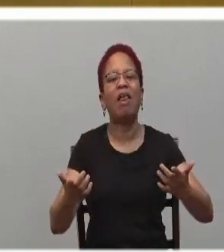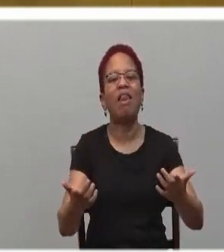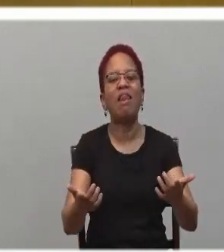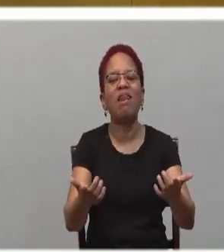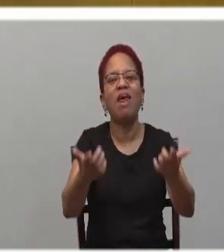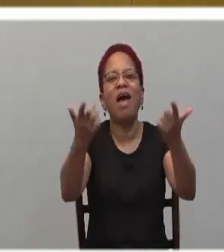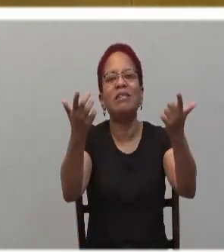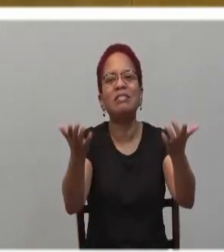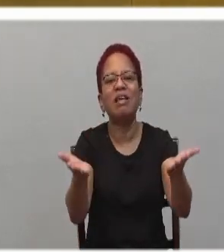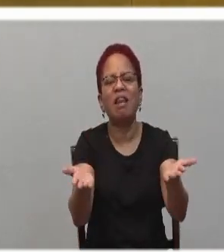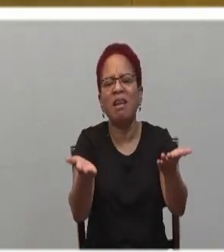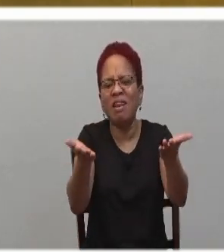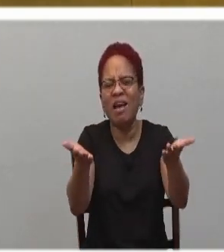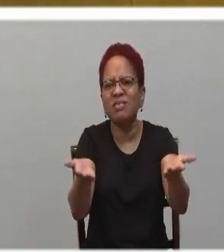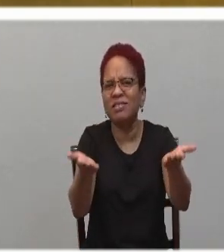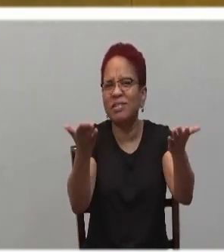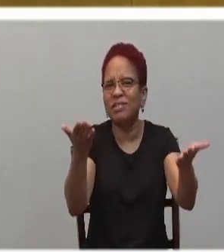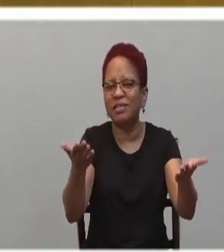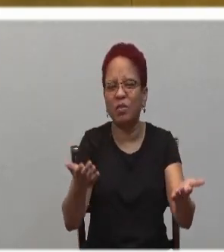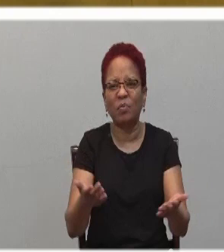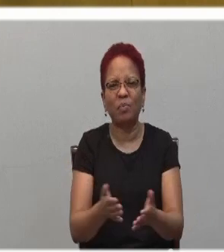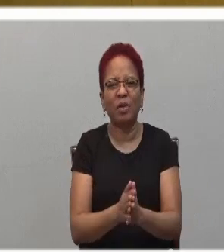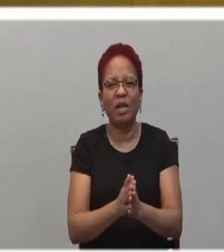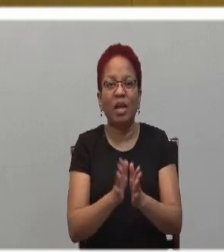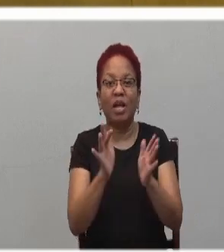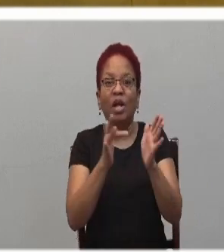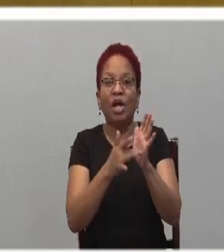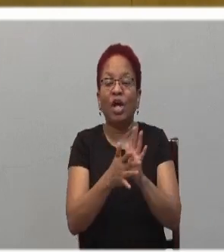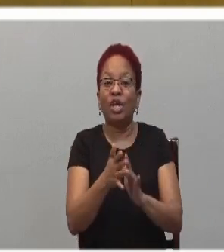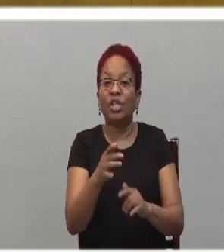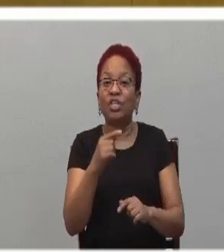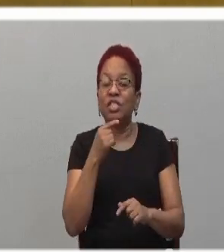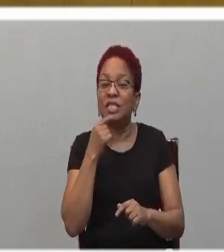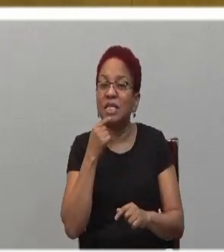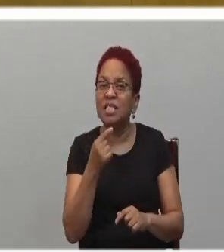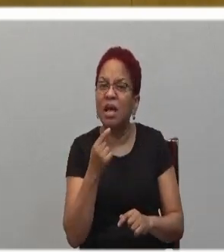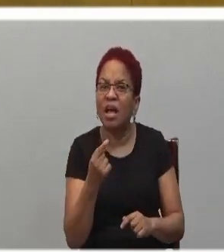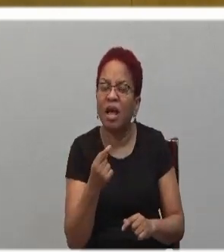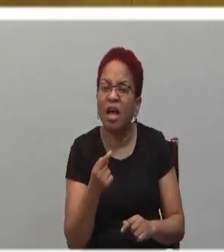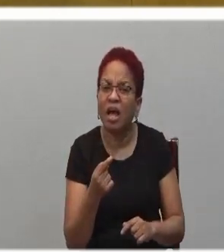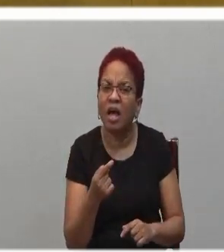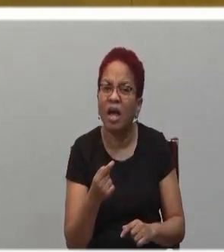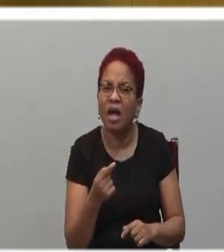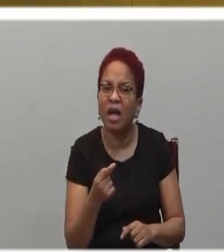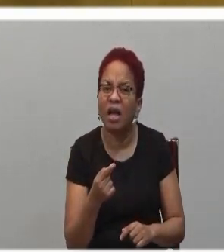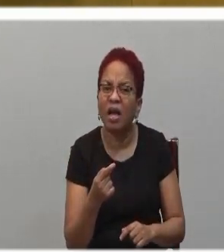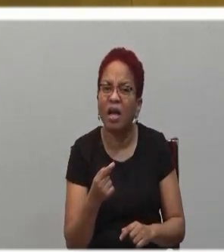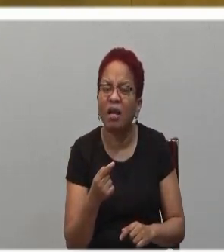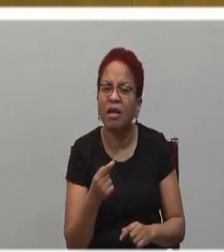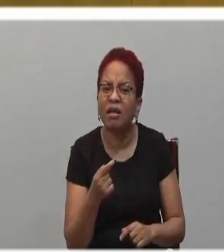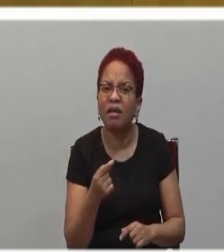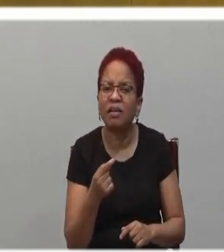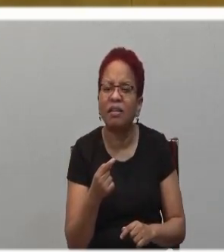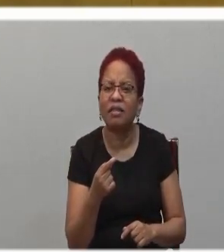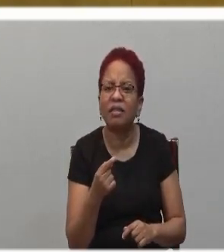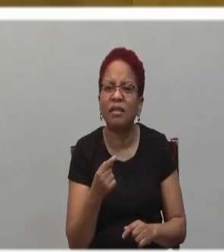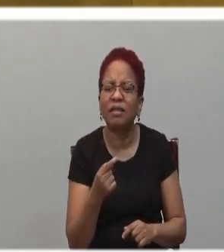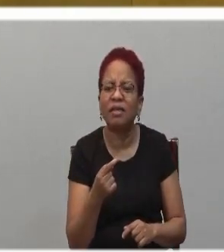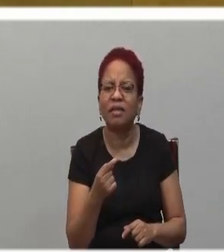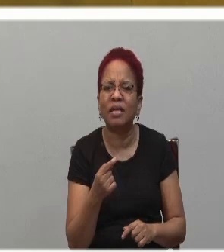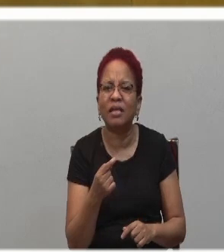what Jesus is saying is that he reduces the 613